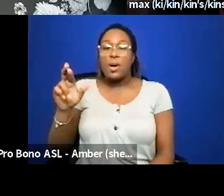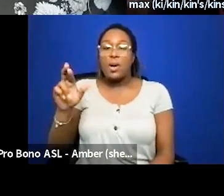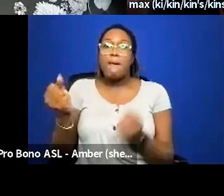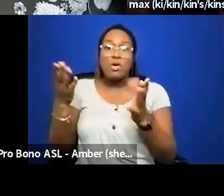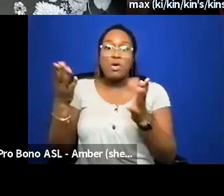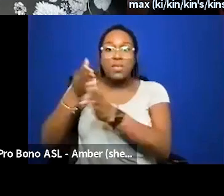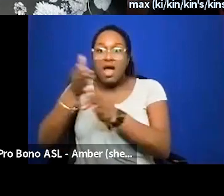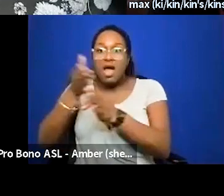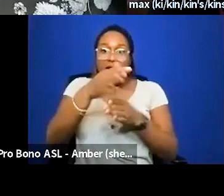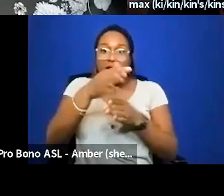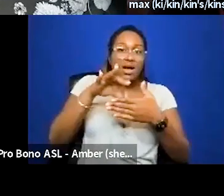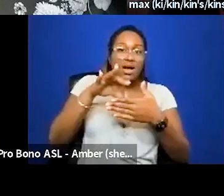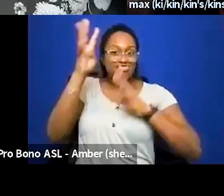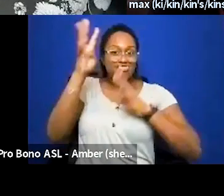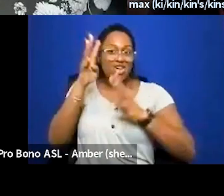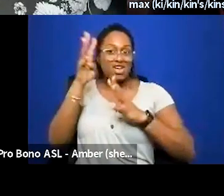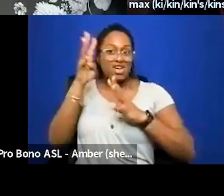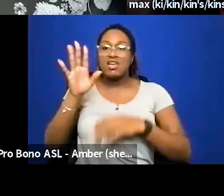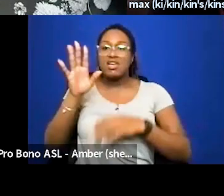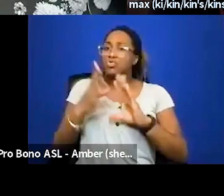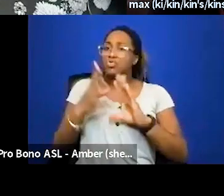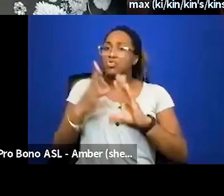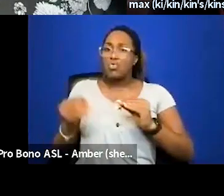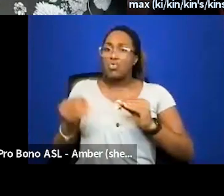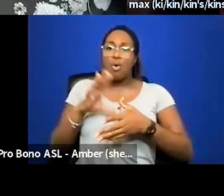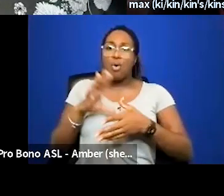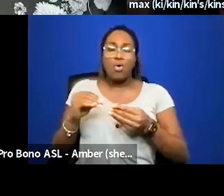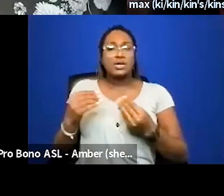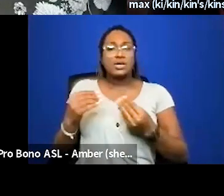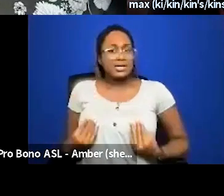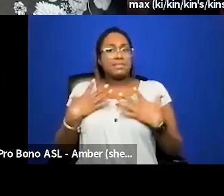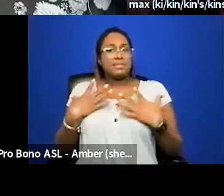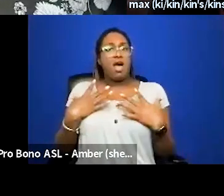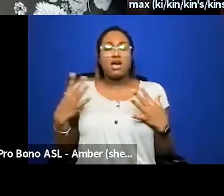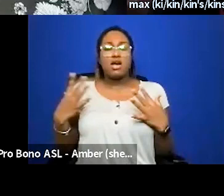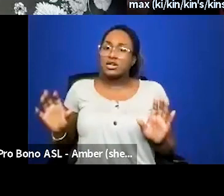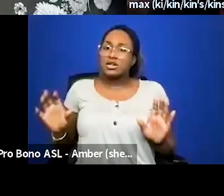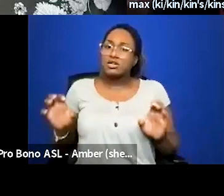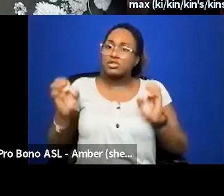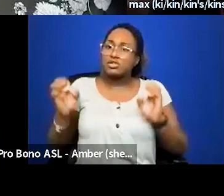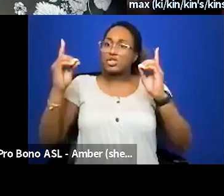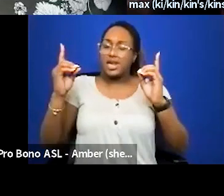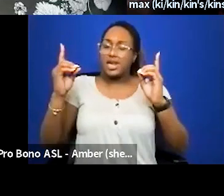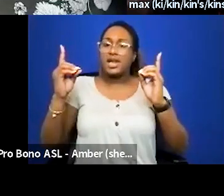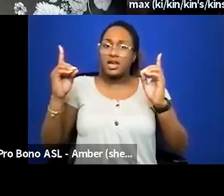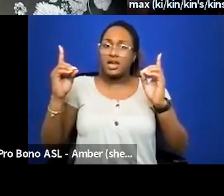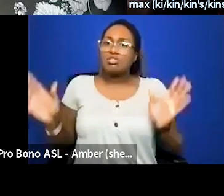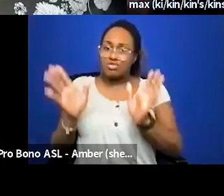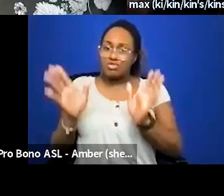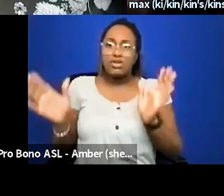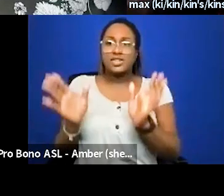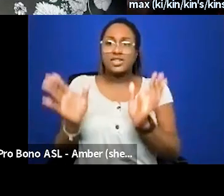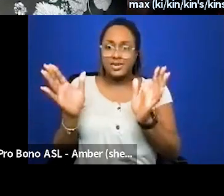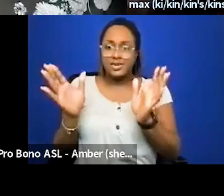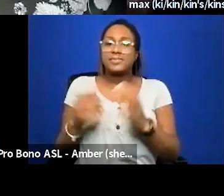they hope their stories um inspire encourage educate and um and um